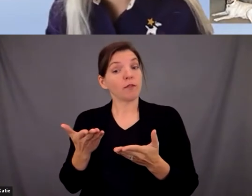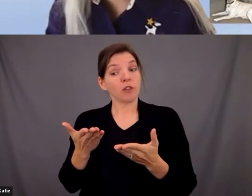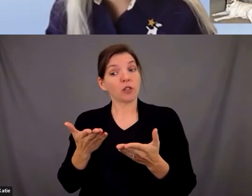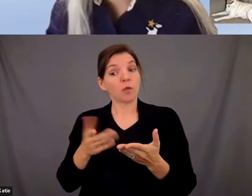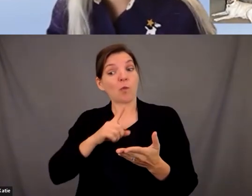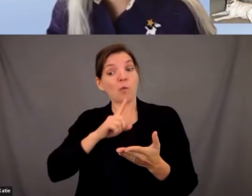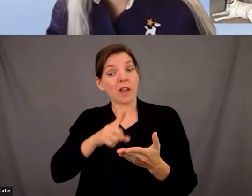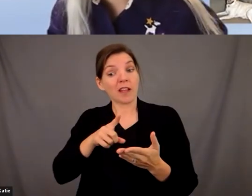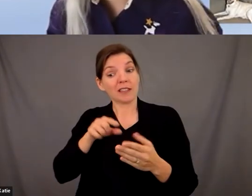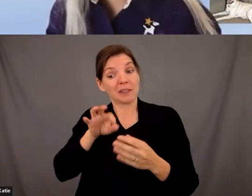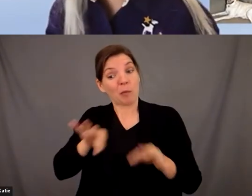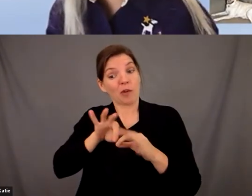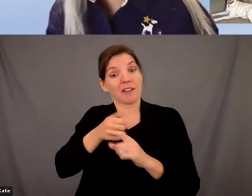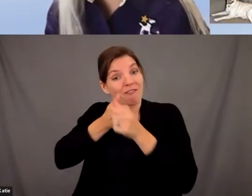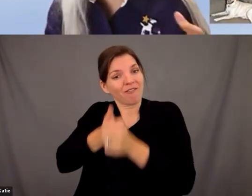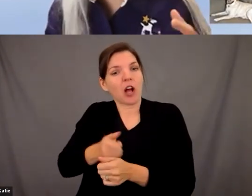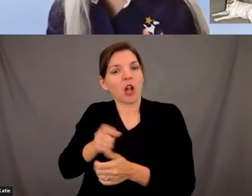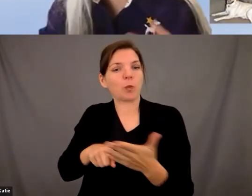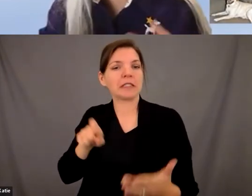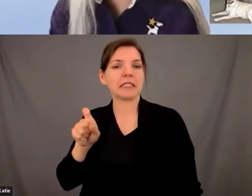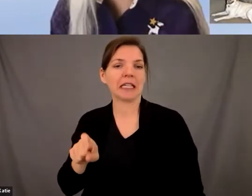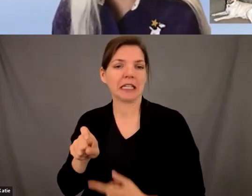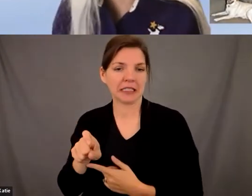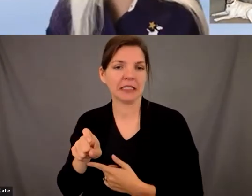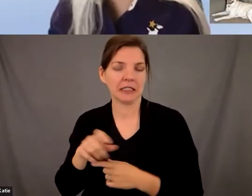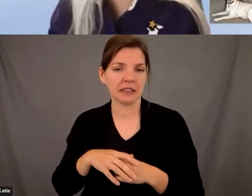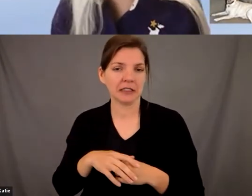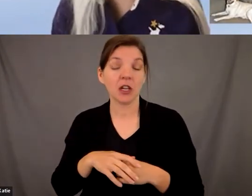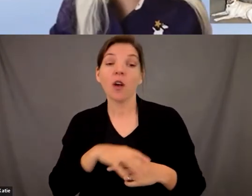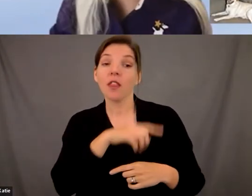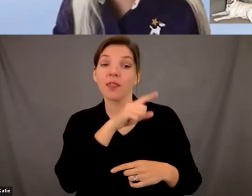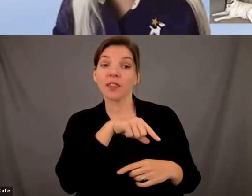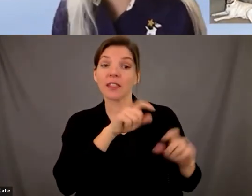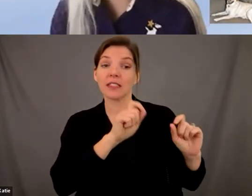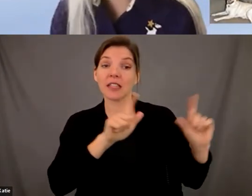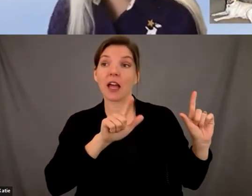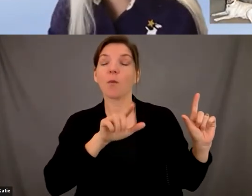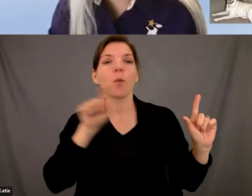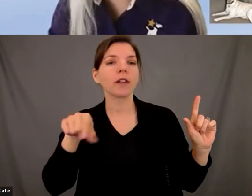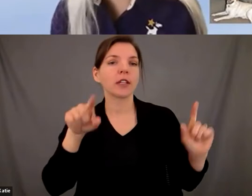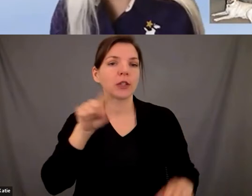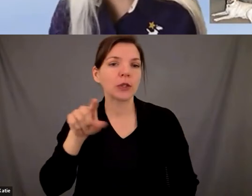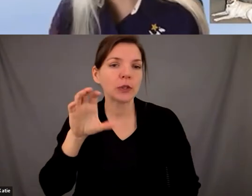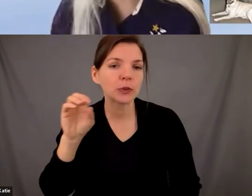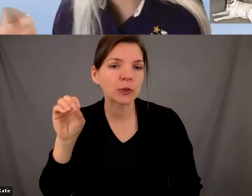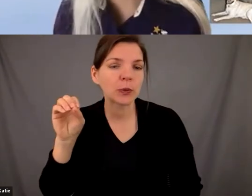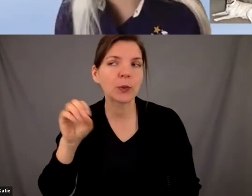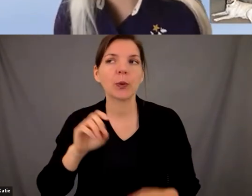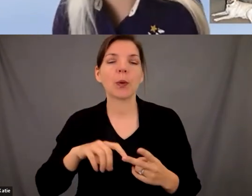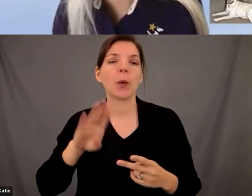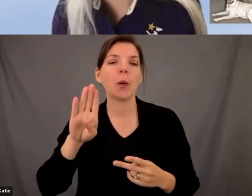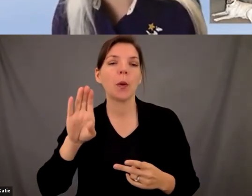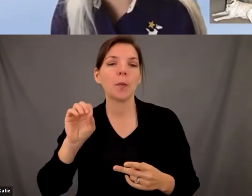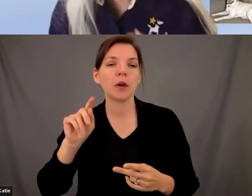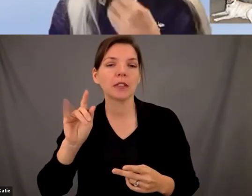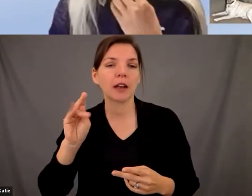going into places like we've presented a longer version of this uh for example in saint lazio botanical gardens a couple